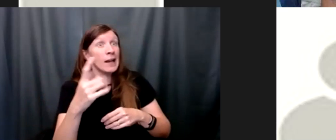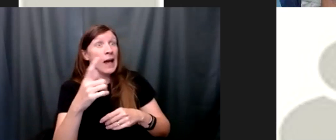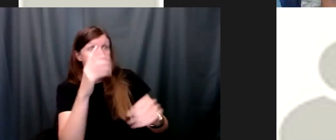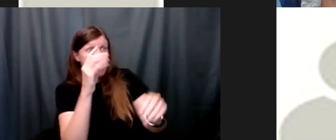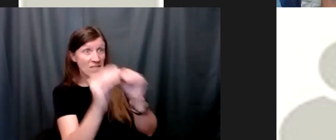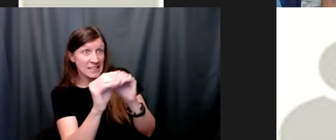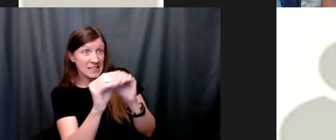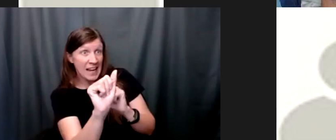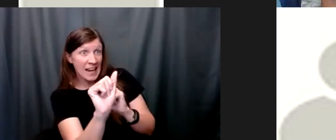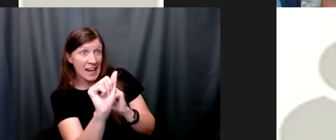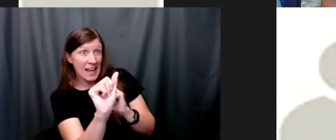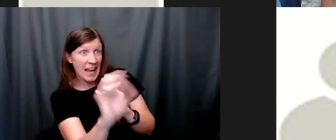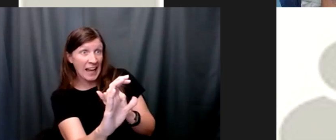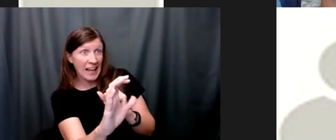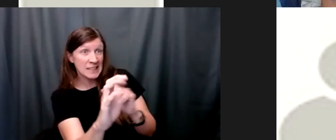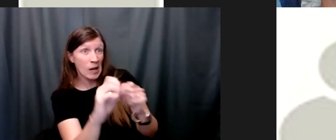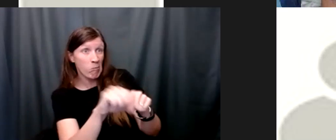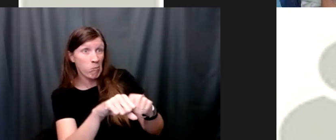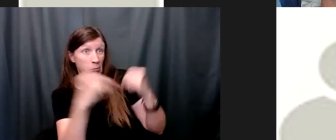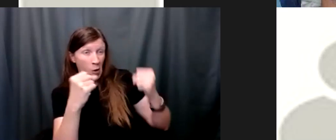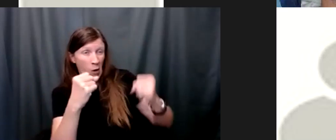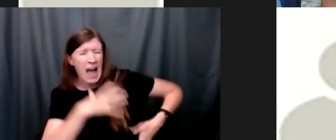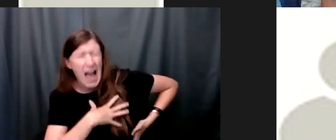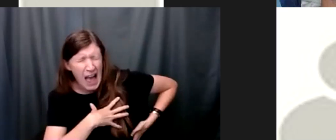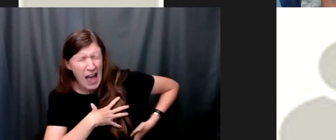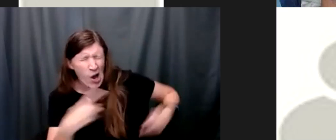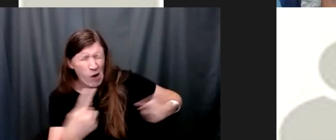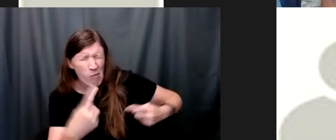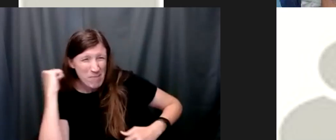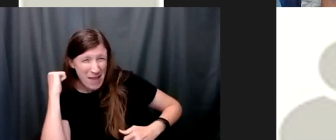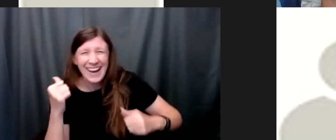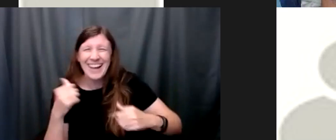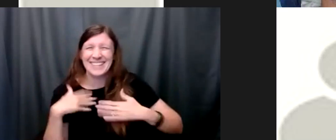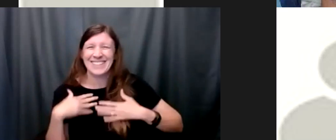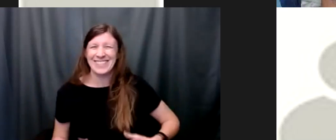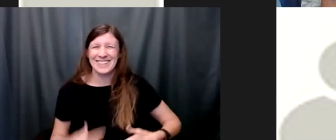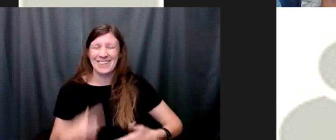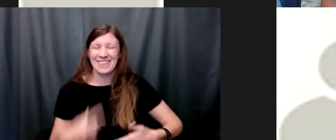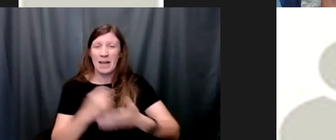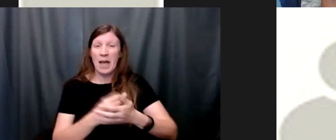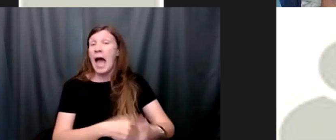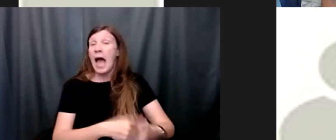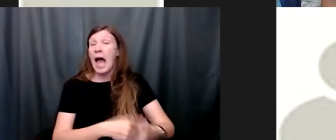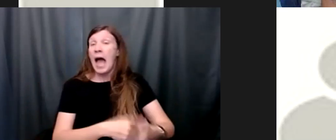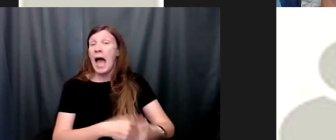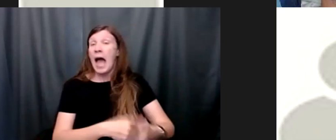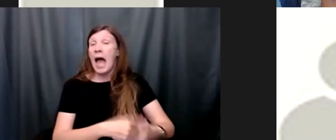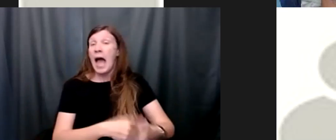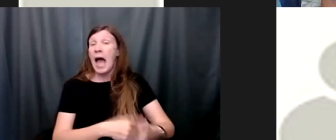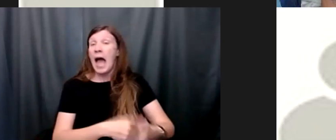fixing the window ac unit i got one kid registered for college i got another kid